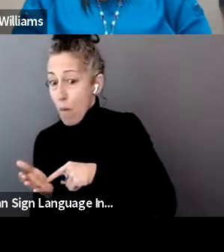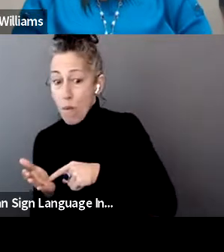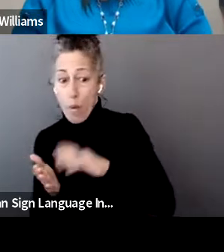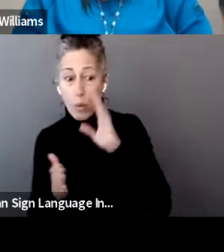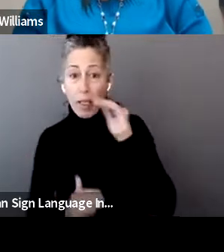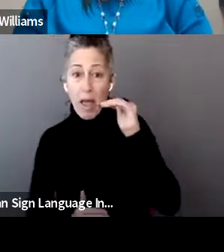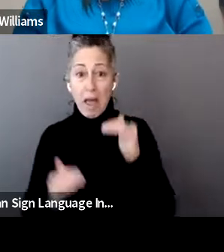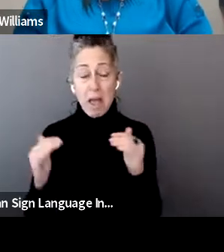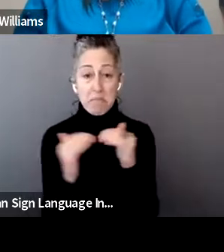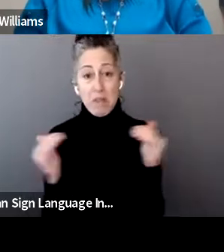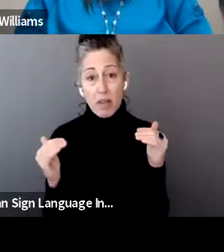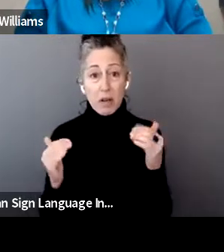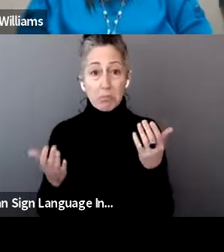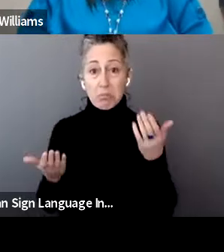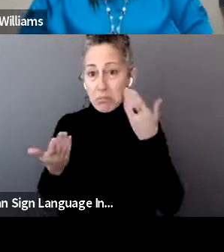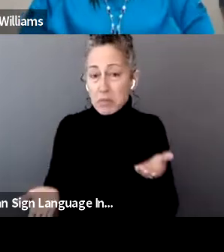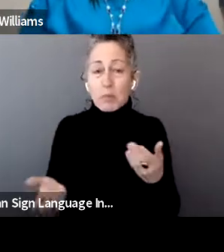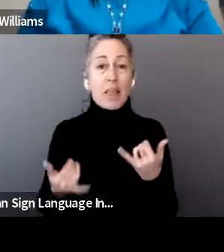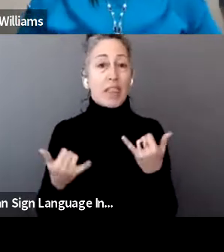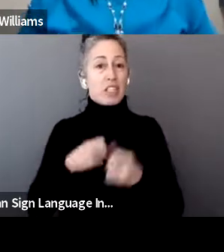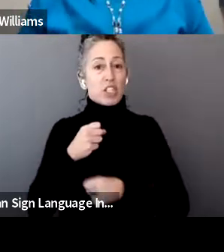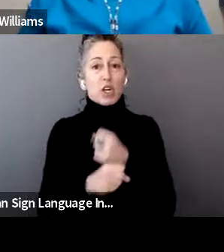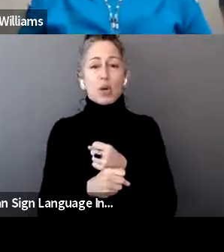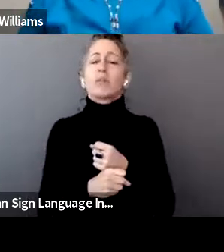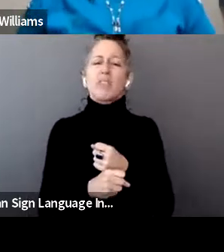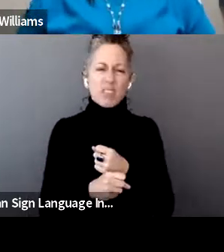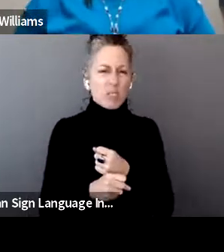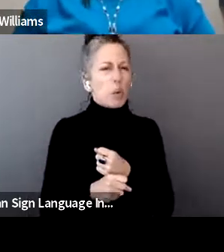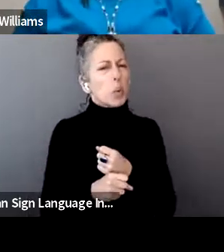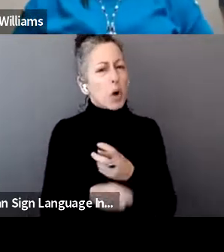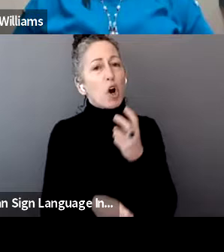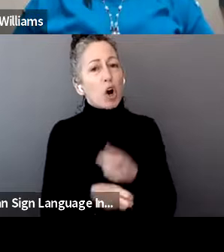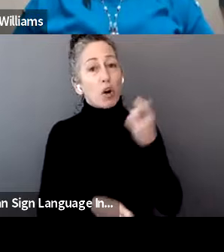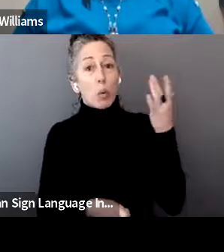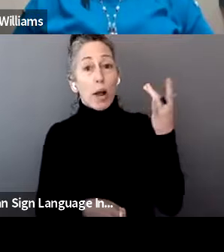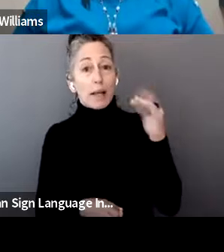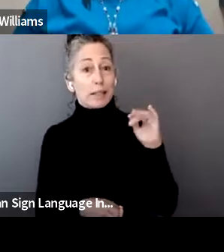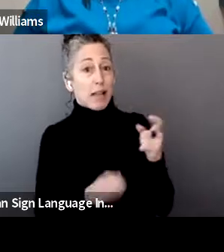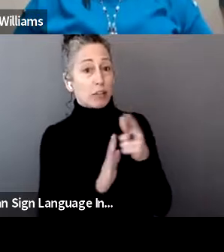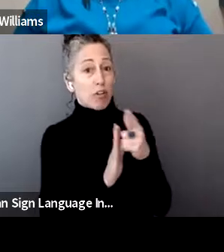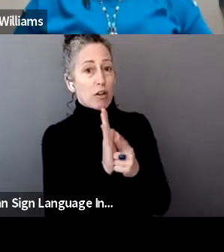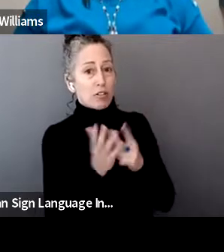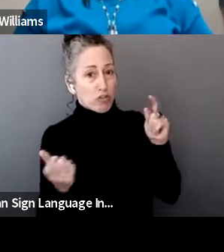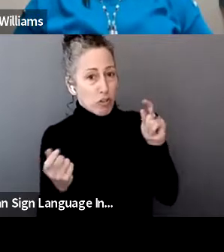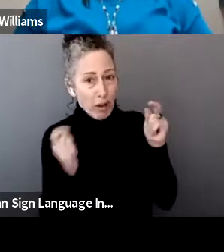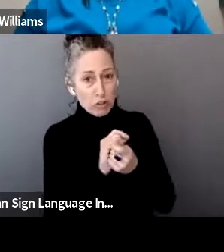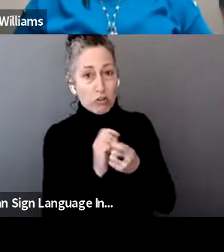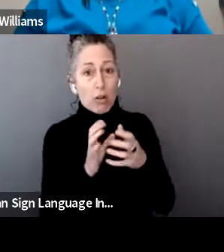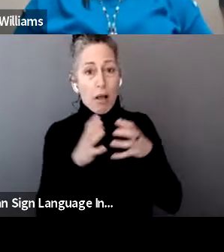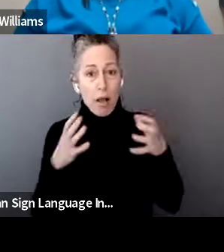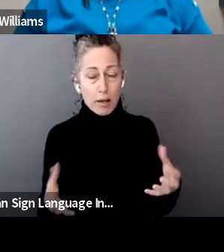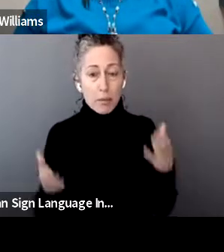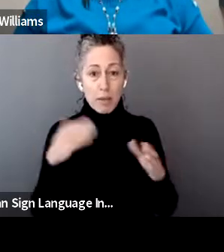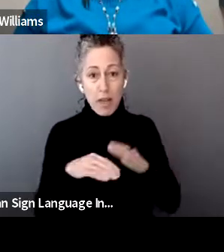year in particular, there may be even more uncertainty because we've had a lot of changes in the tax law that may affect you.